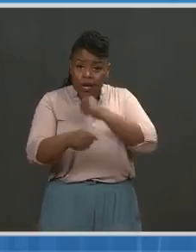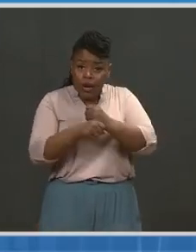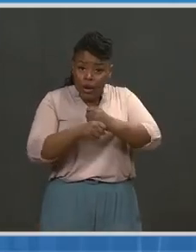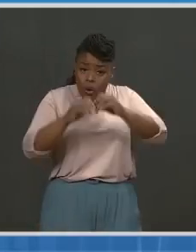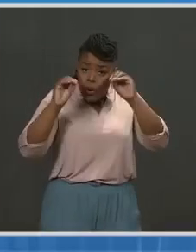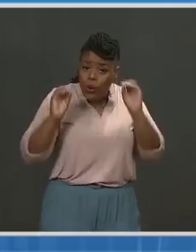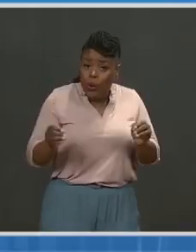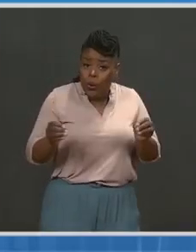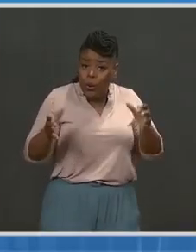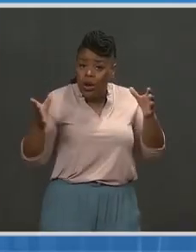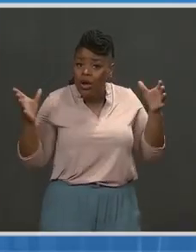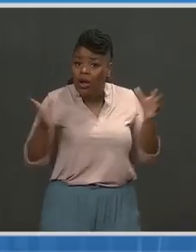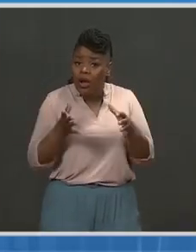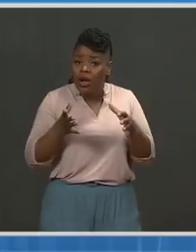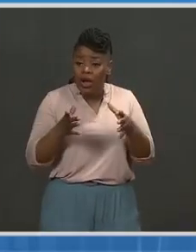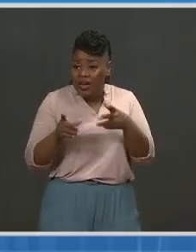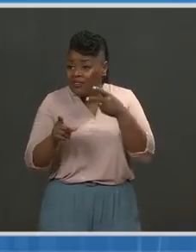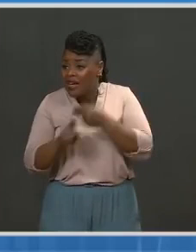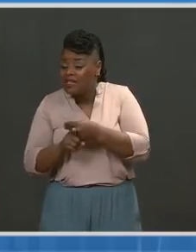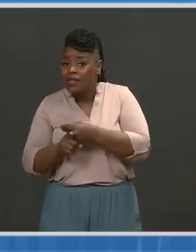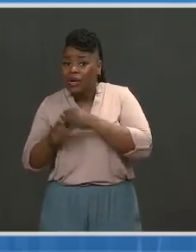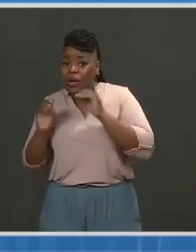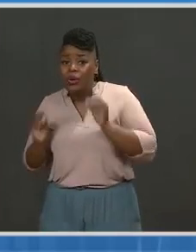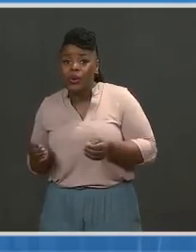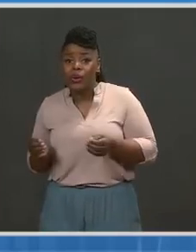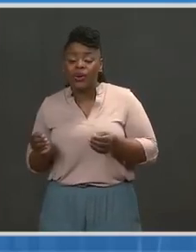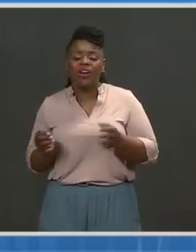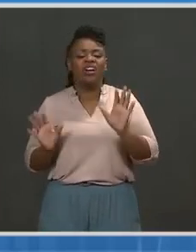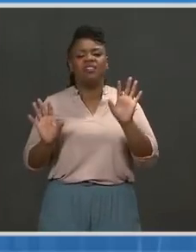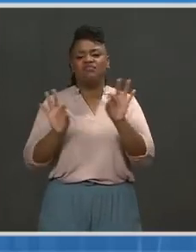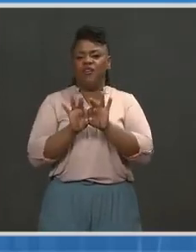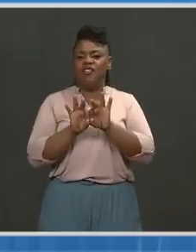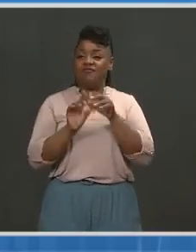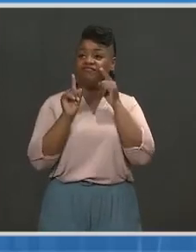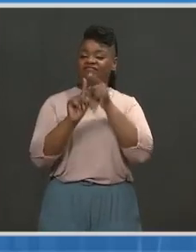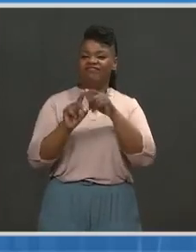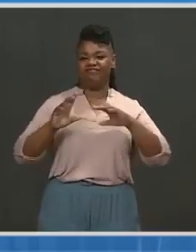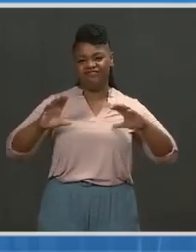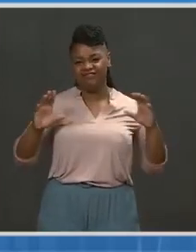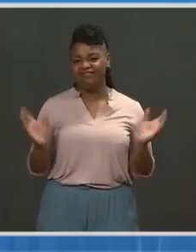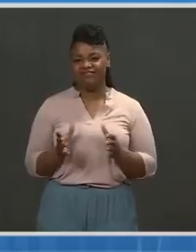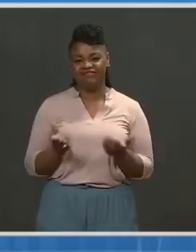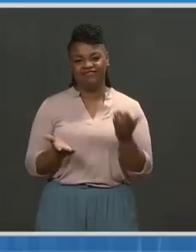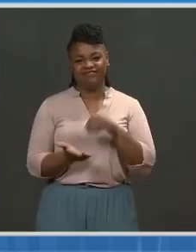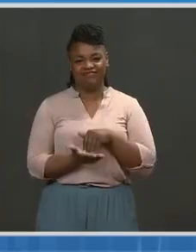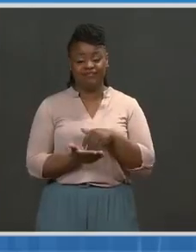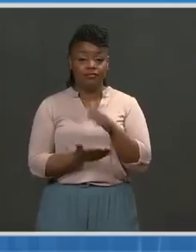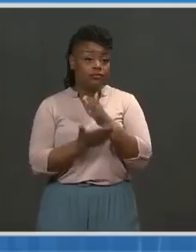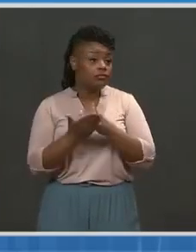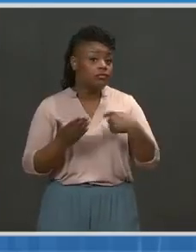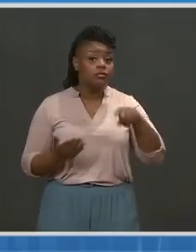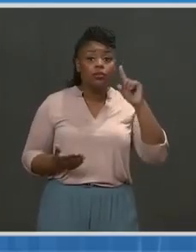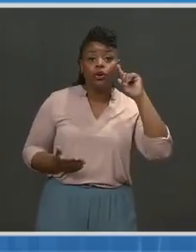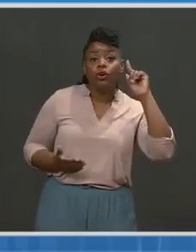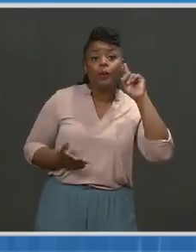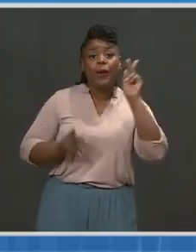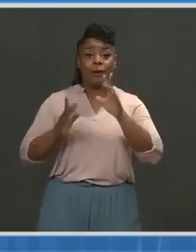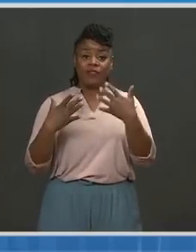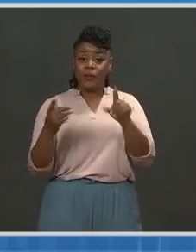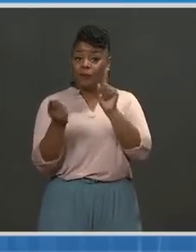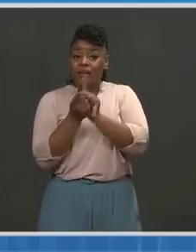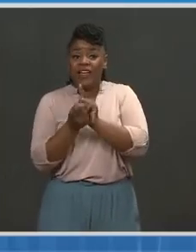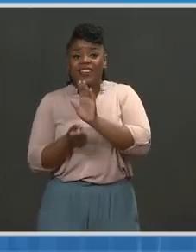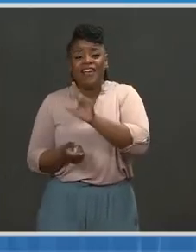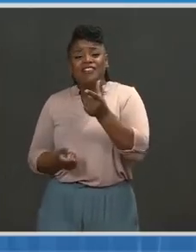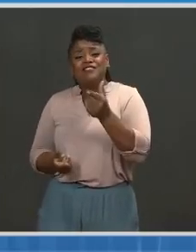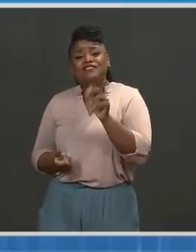a year apart once they are fully vaccinated. This is what we are all fighting for, meeting your new grandchild for the first time,